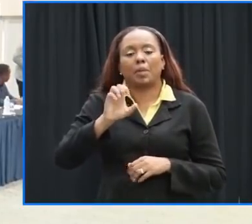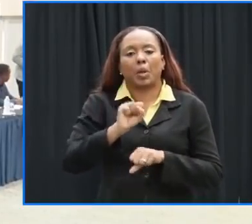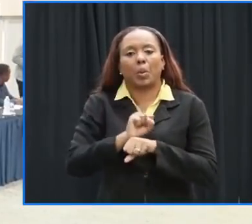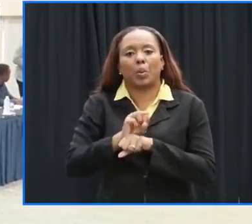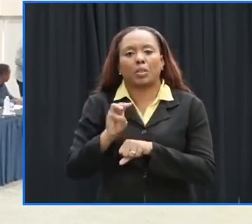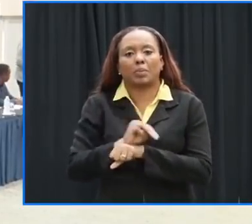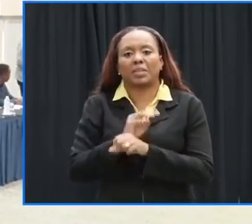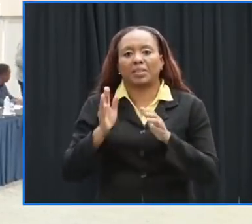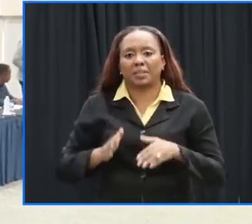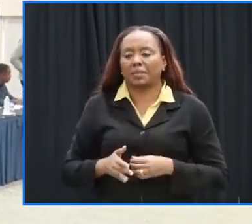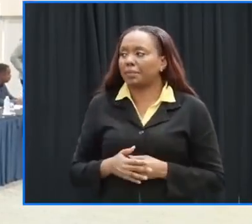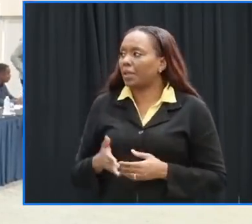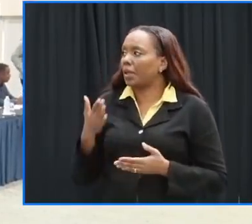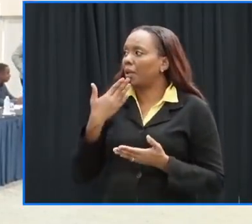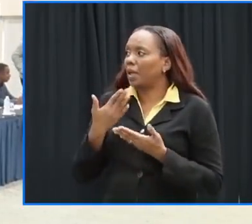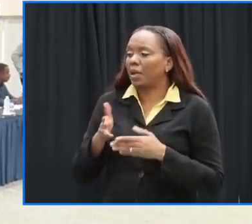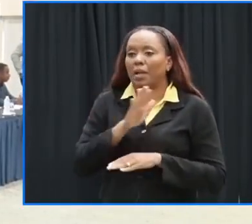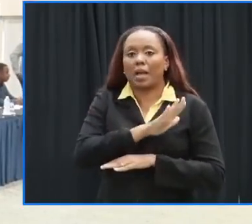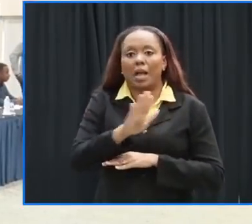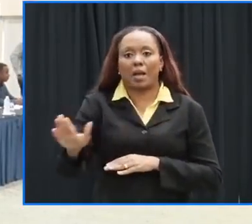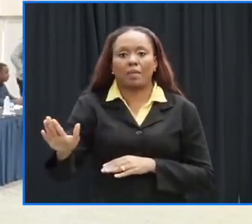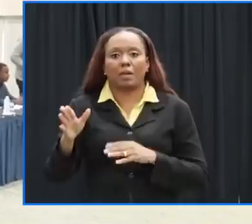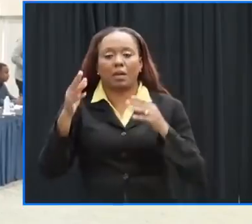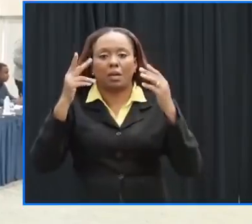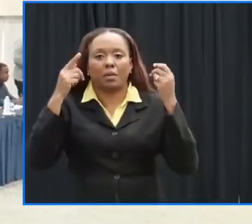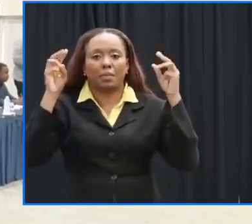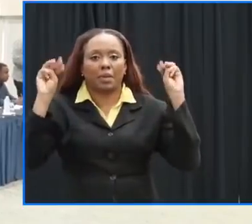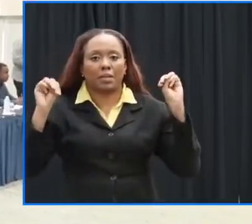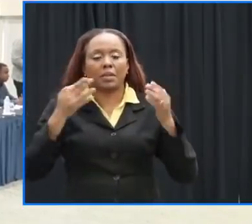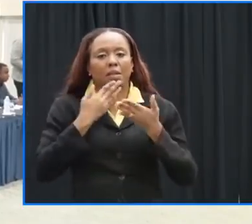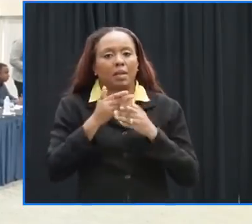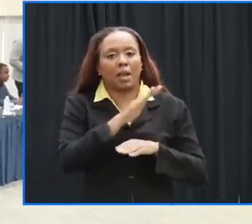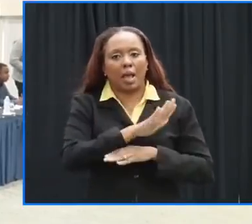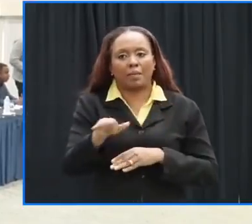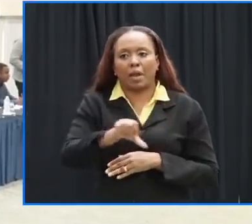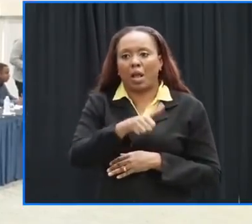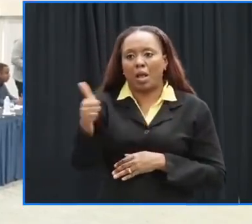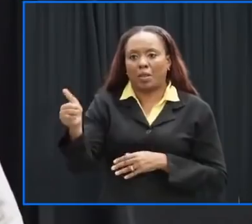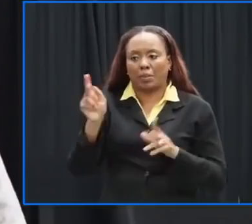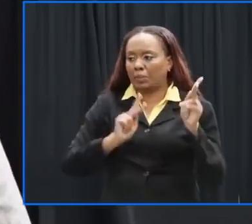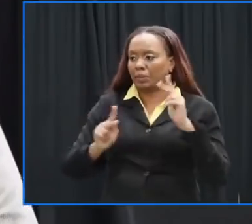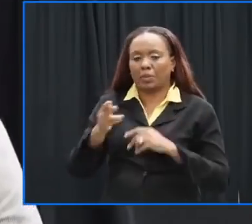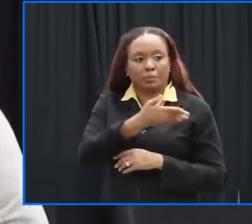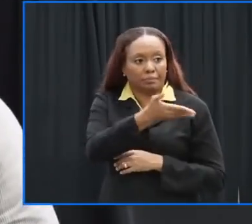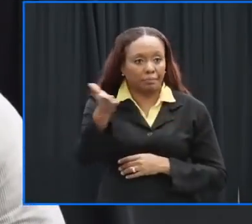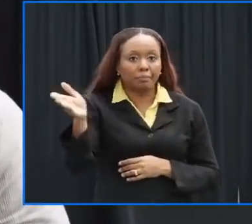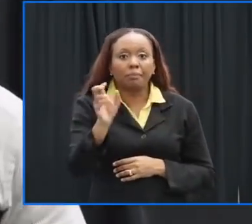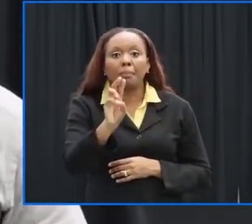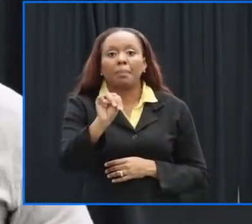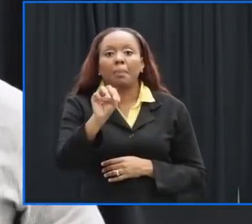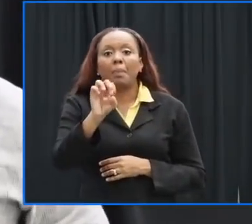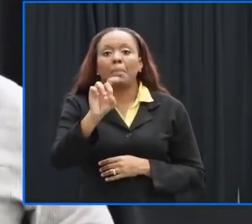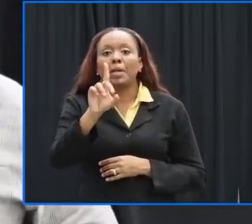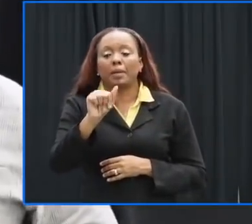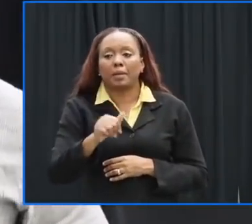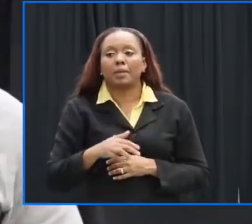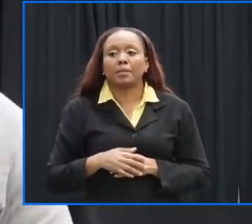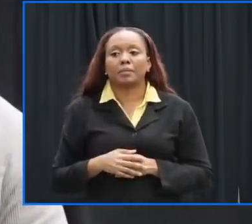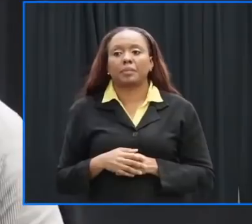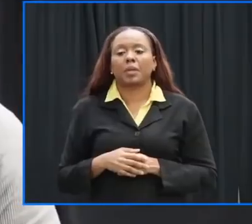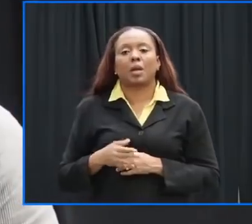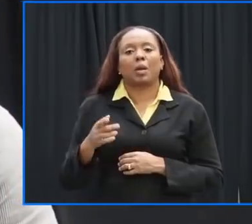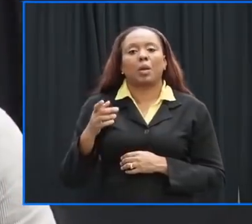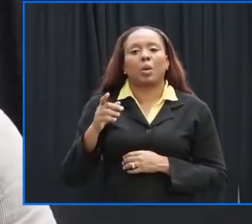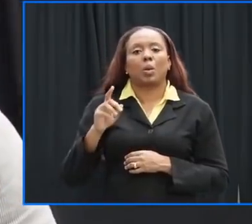good afternoon prime minister members of cabinet members of the media colleagues ministry of public